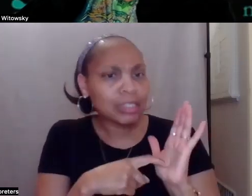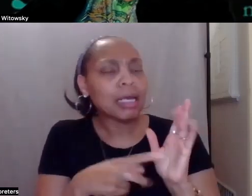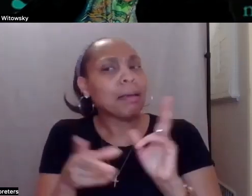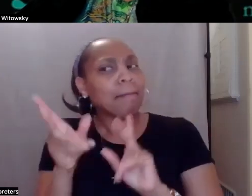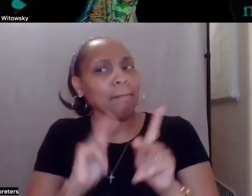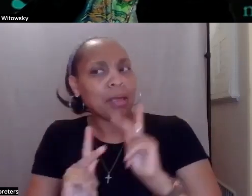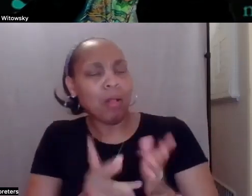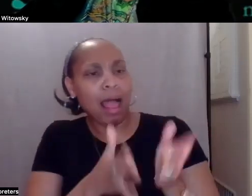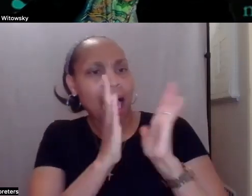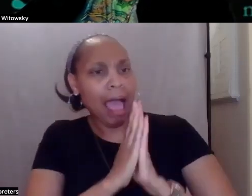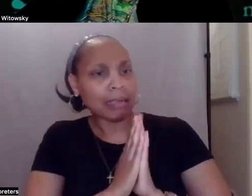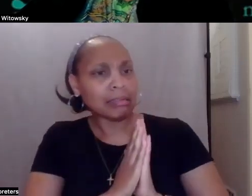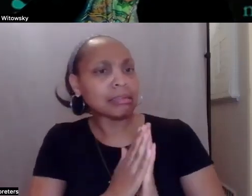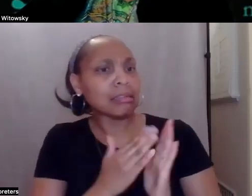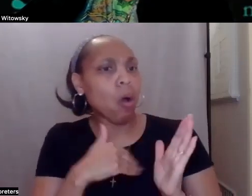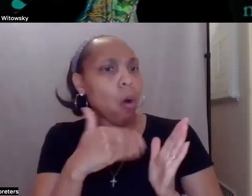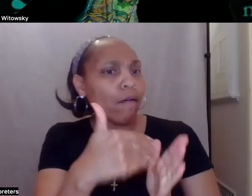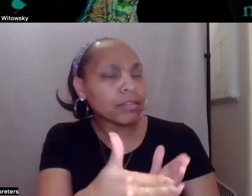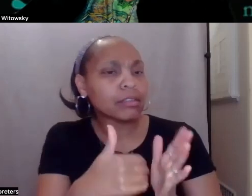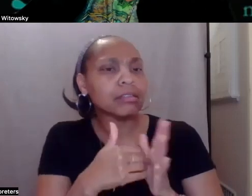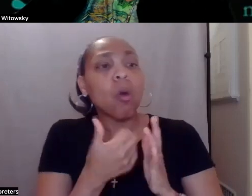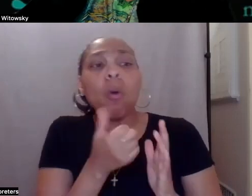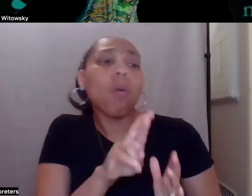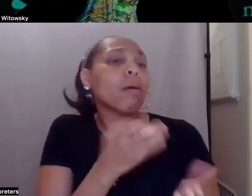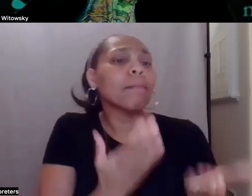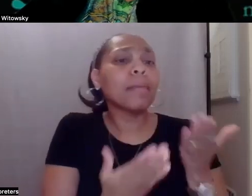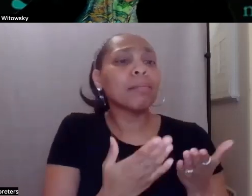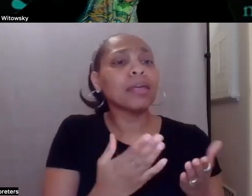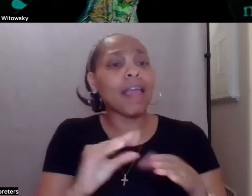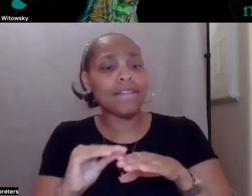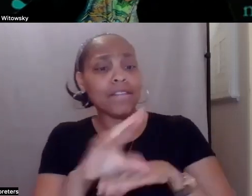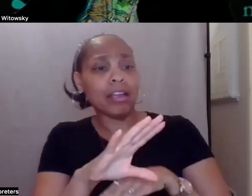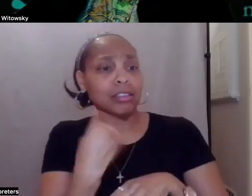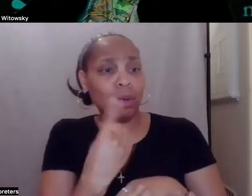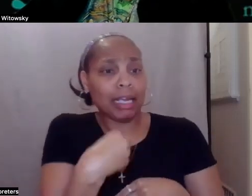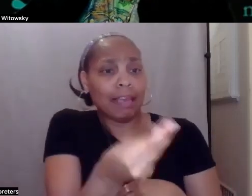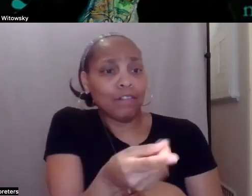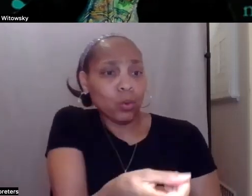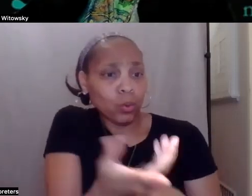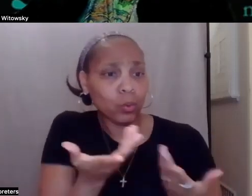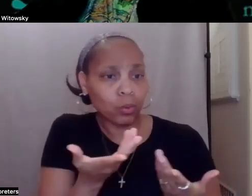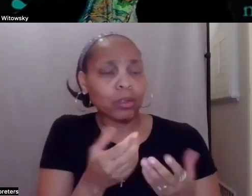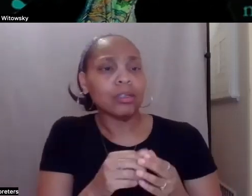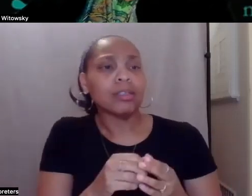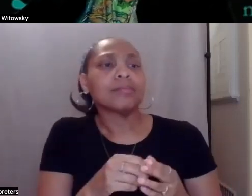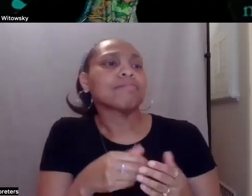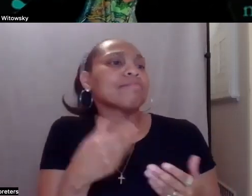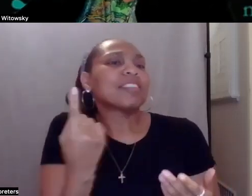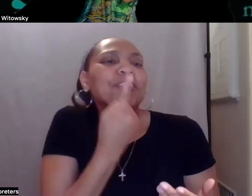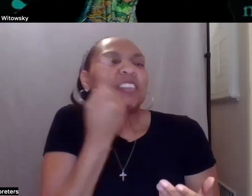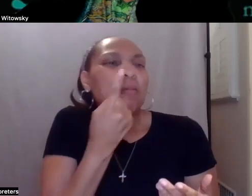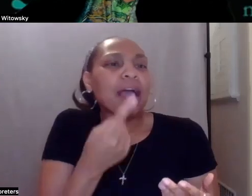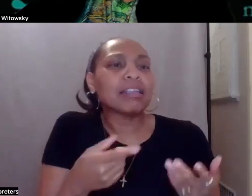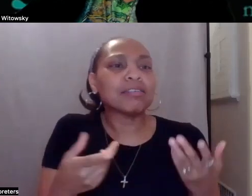come to you for advice or the advice that you've been given? Is there a top, you know, tidbit or piece of advice